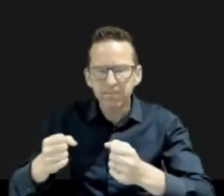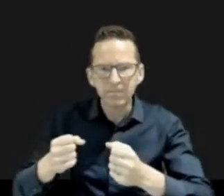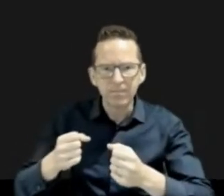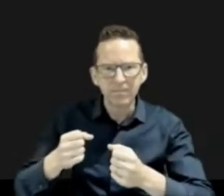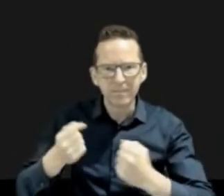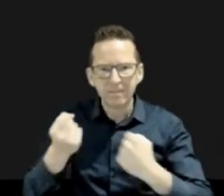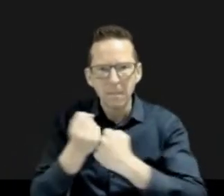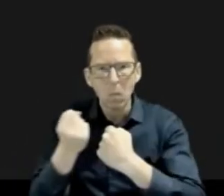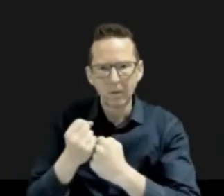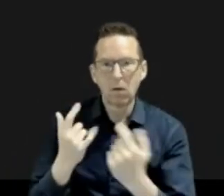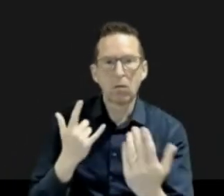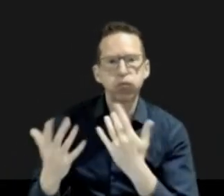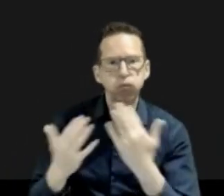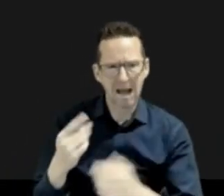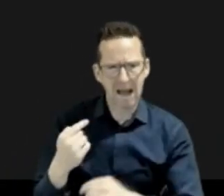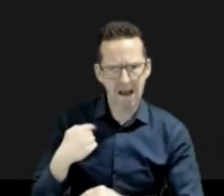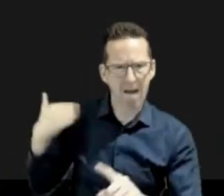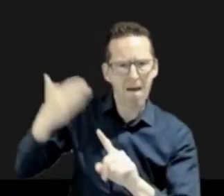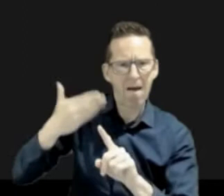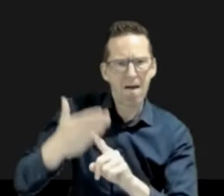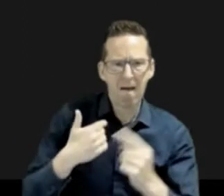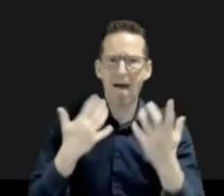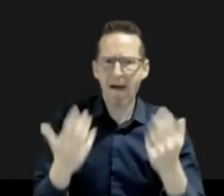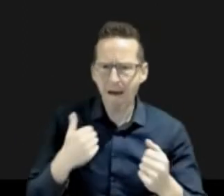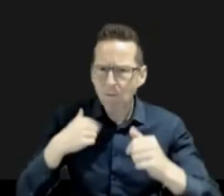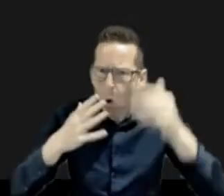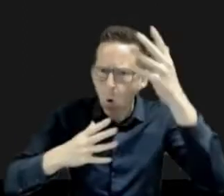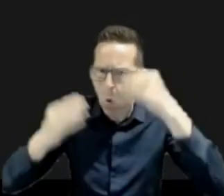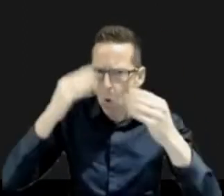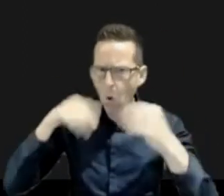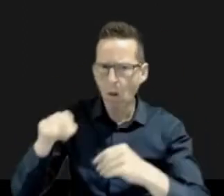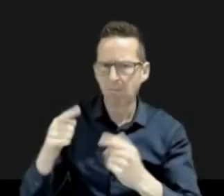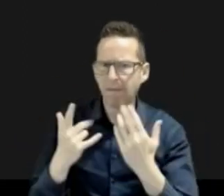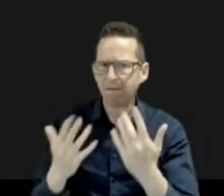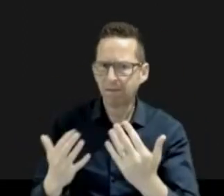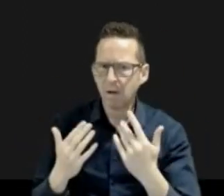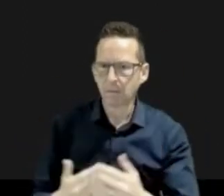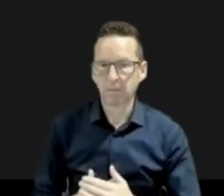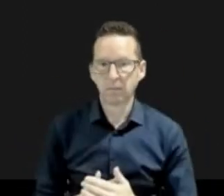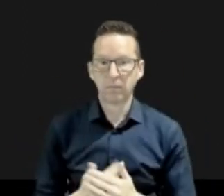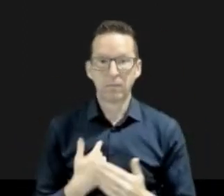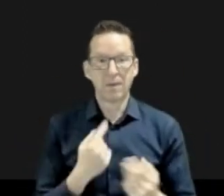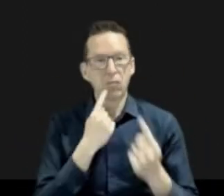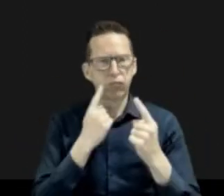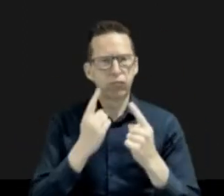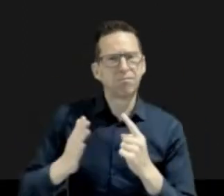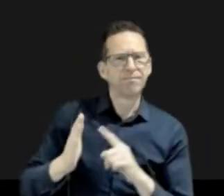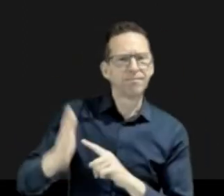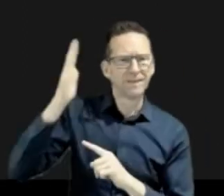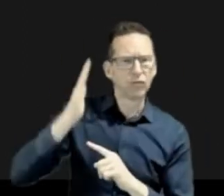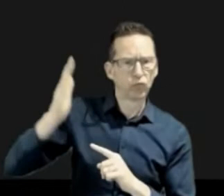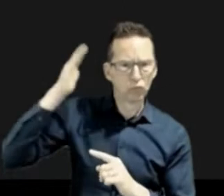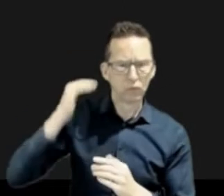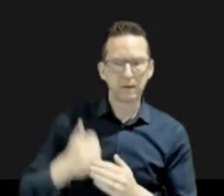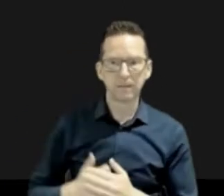basically what I'm going to go over with is our history, the fire lifecycle, which very much matches Peter's